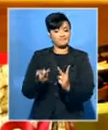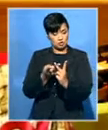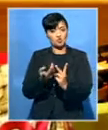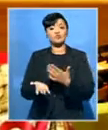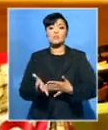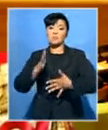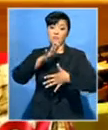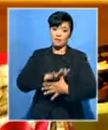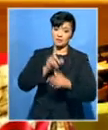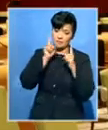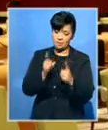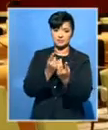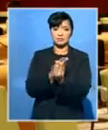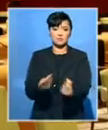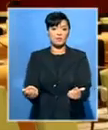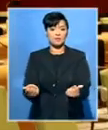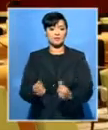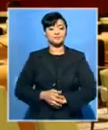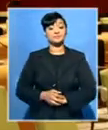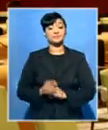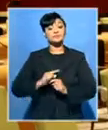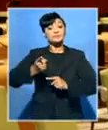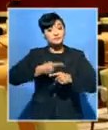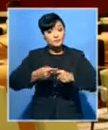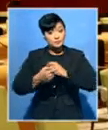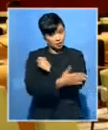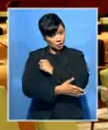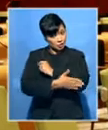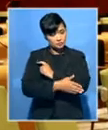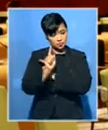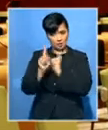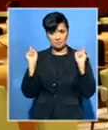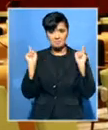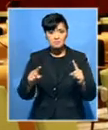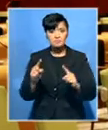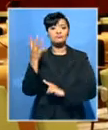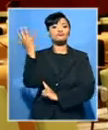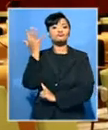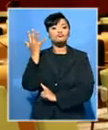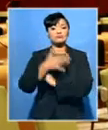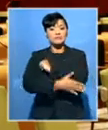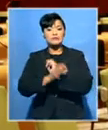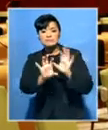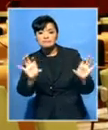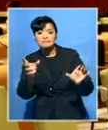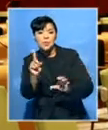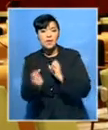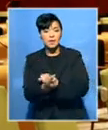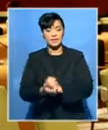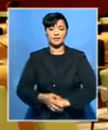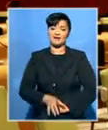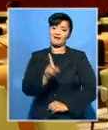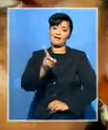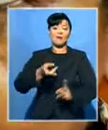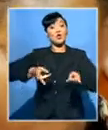to be addressed significantly. Countries will come here next week to CSW, present their country reports. What do you want to hear in particular? It cannot